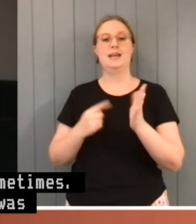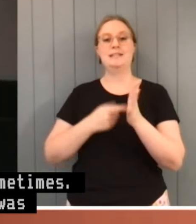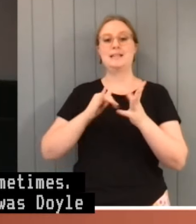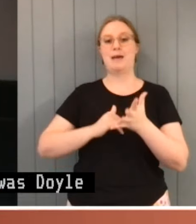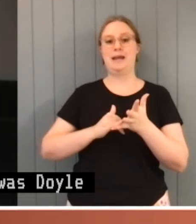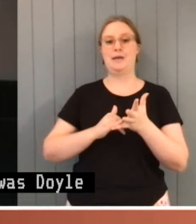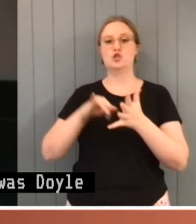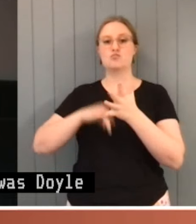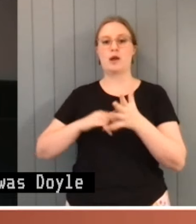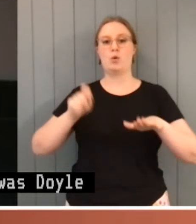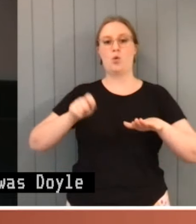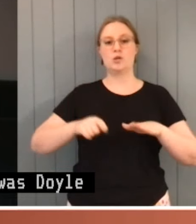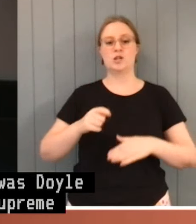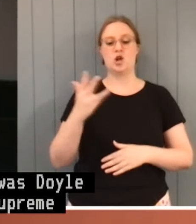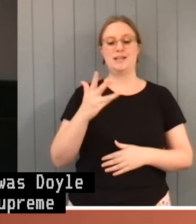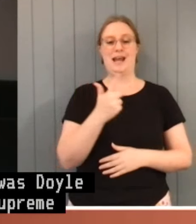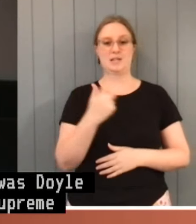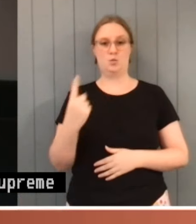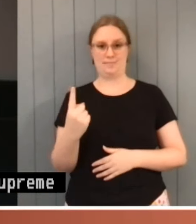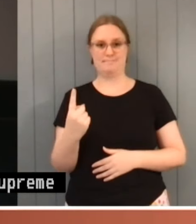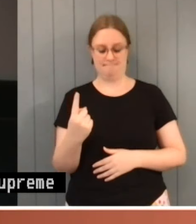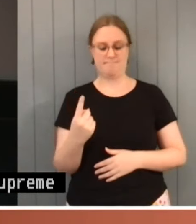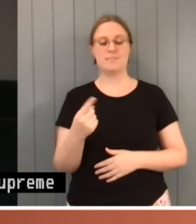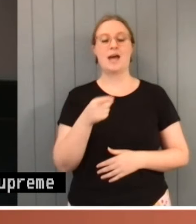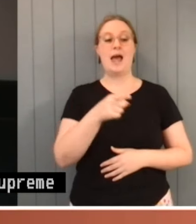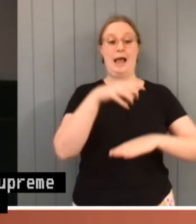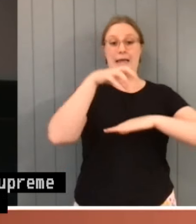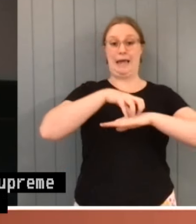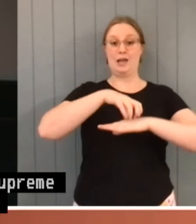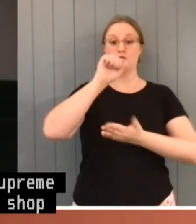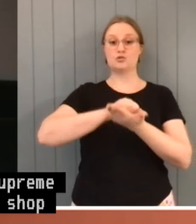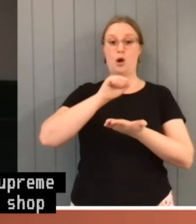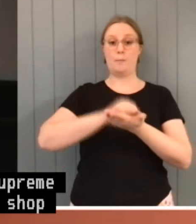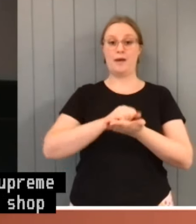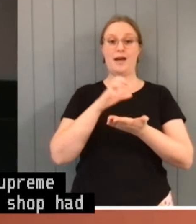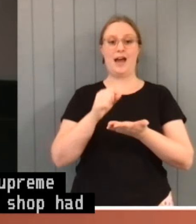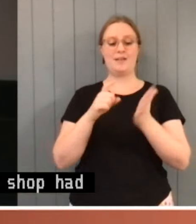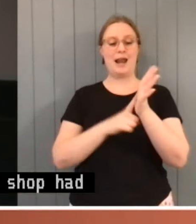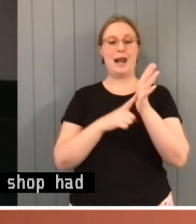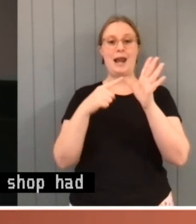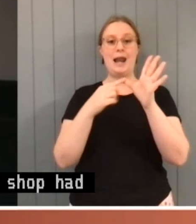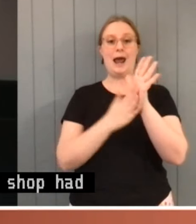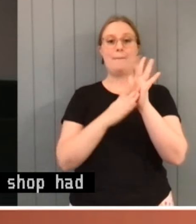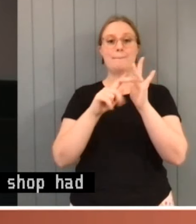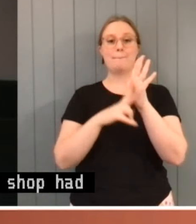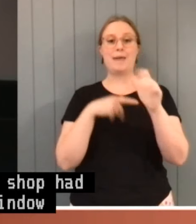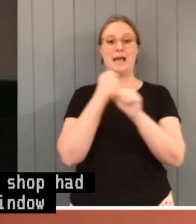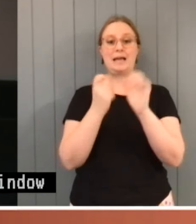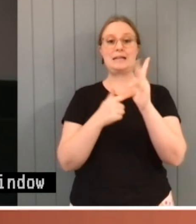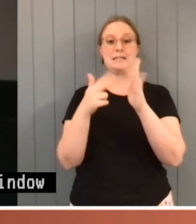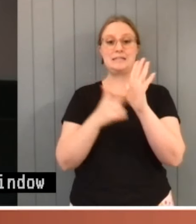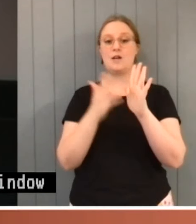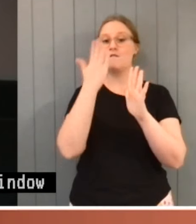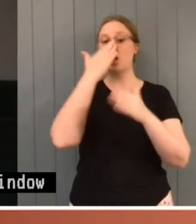a cake shop had a lamington in the front window, which had a dead blowfly on an indentation in the